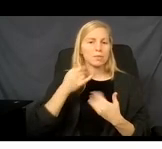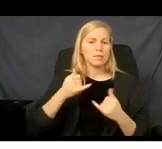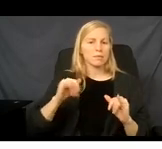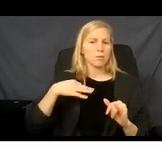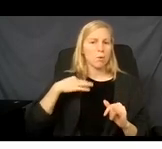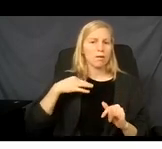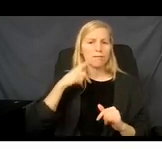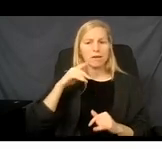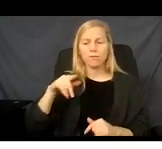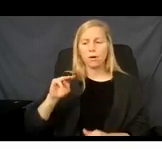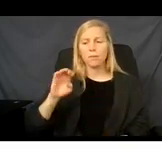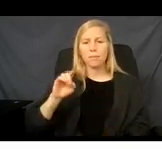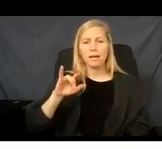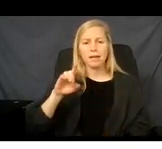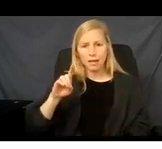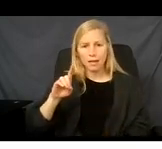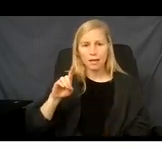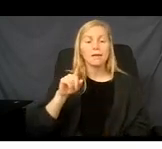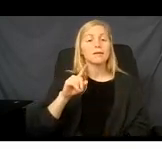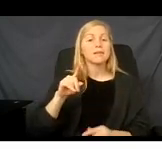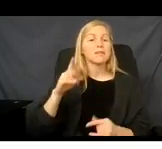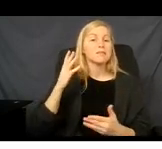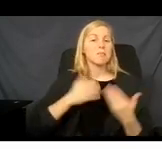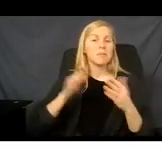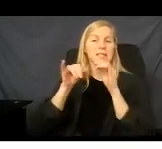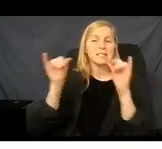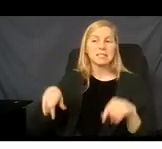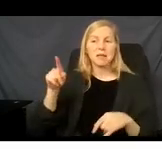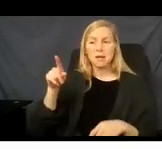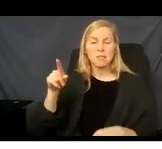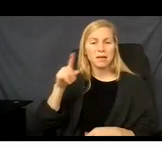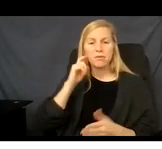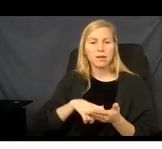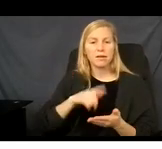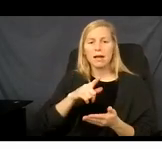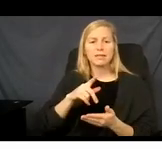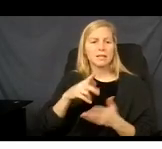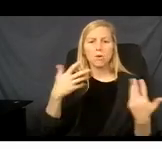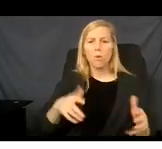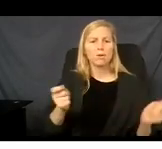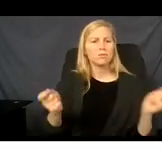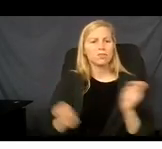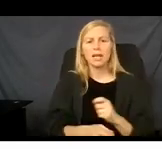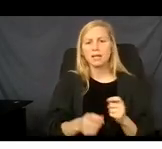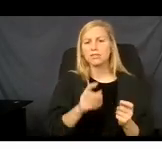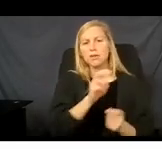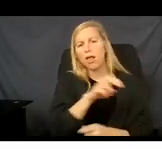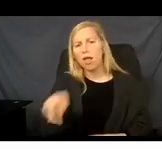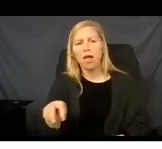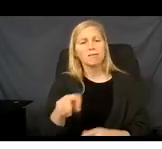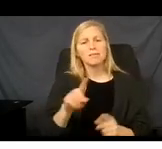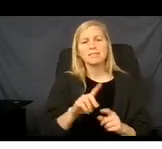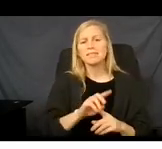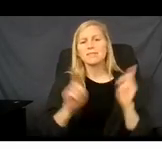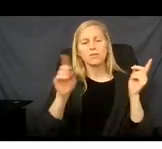system recognized that some people might not want to change their doctor and the hospital they've been attending or